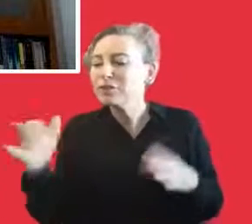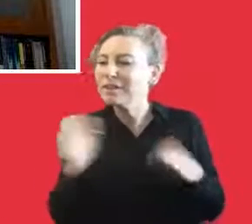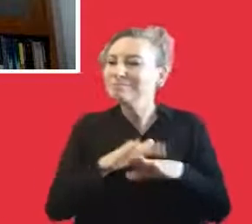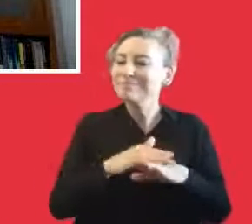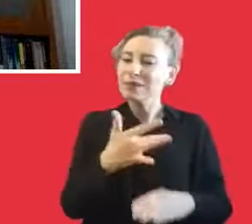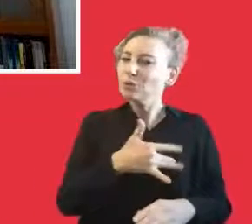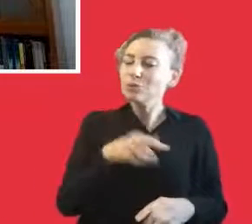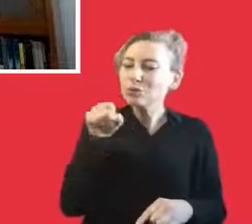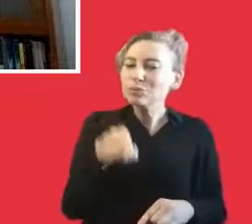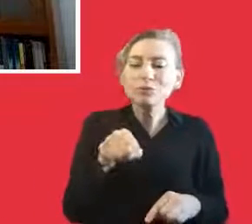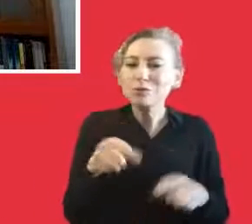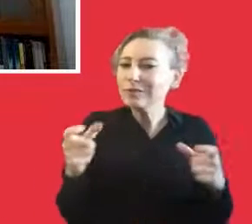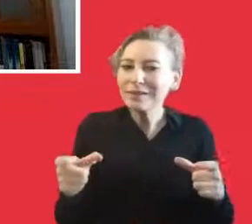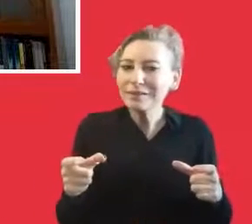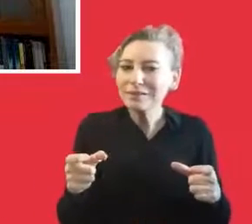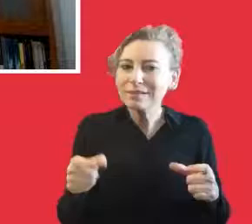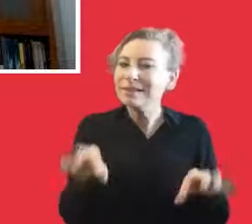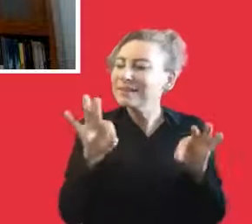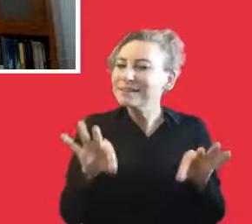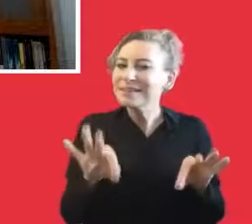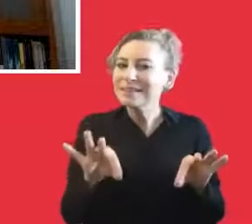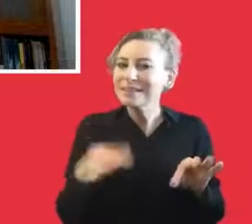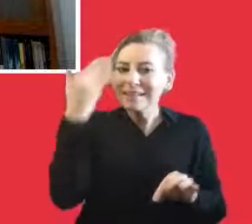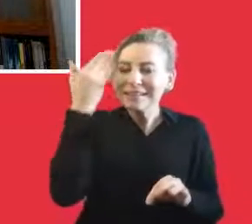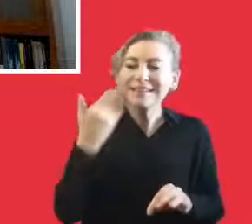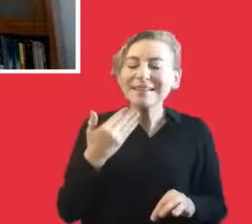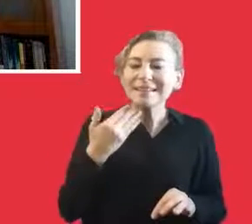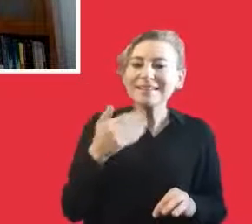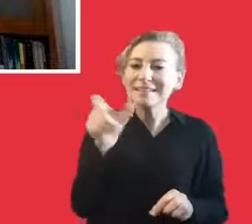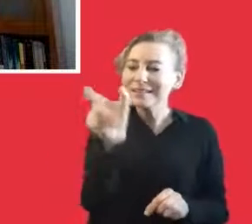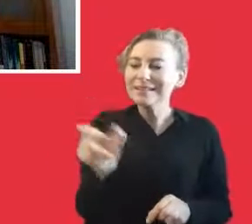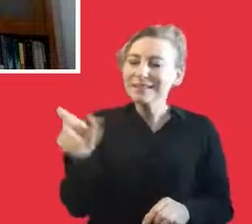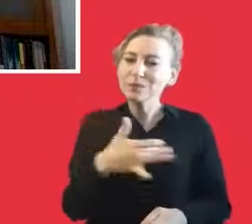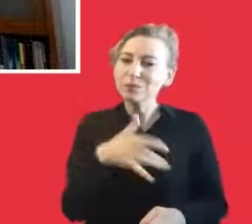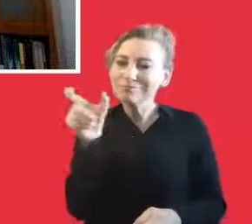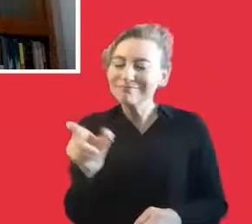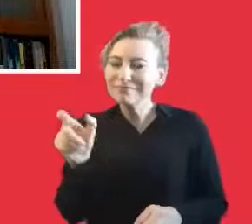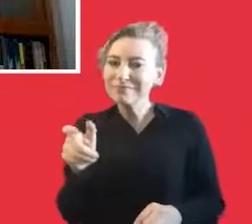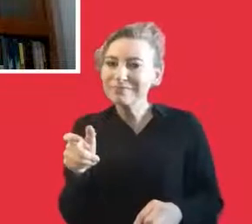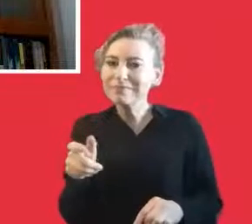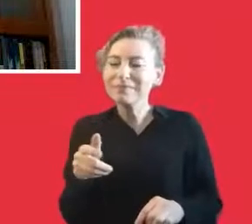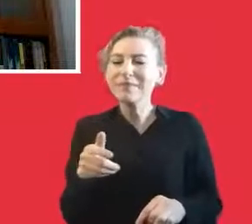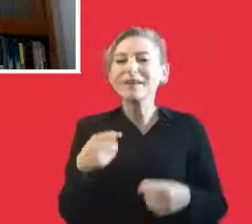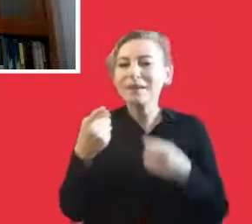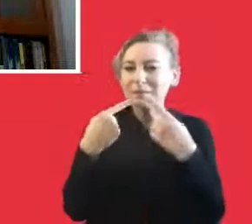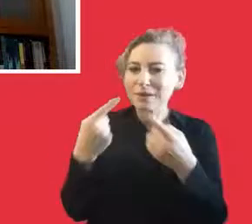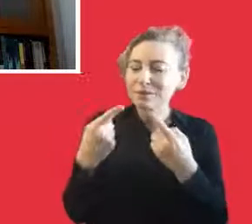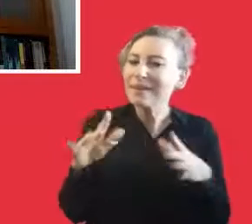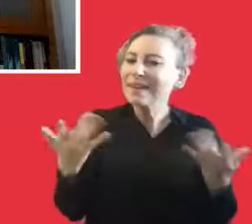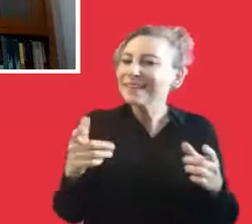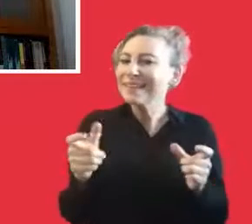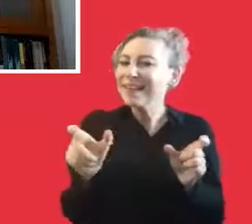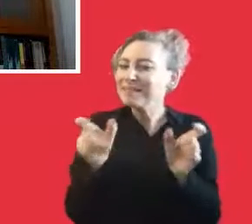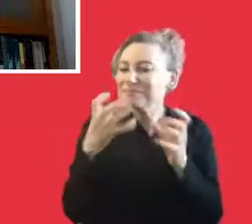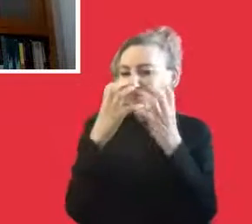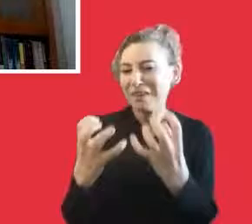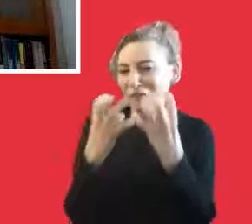do? For instance, where does the volunteerism stands? And for instance, what can we do? How can